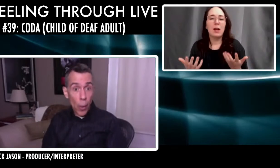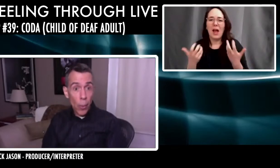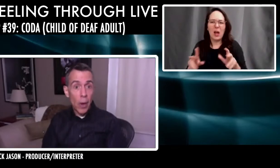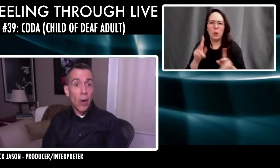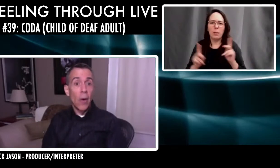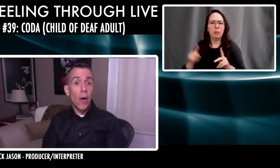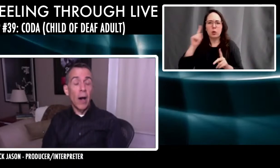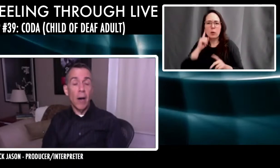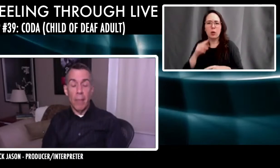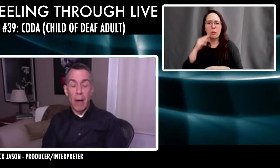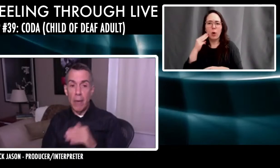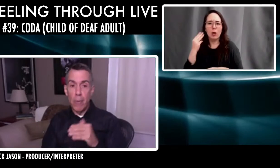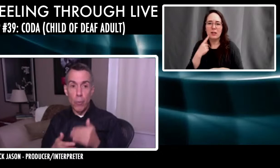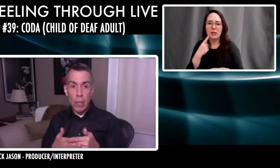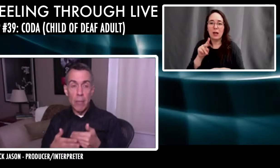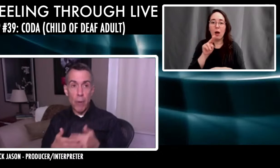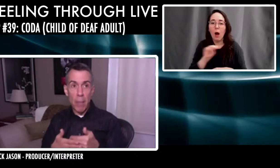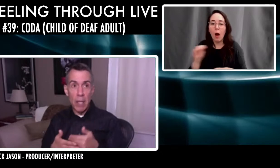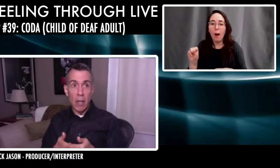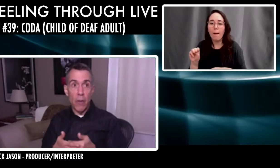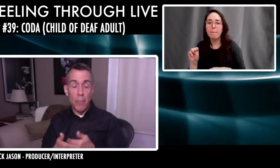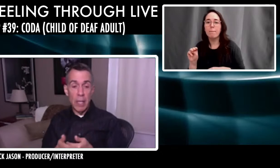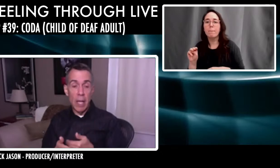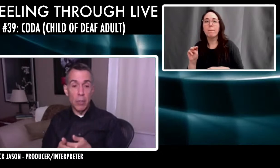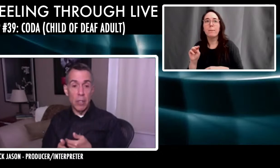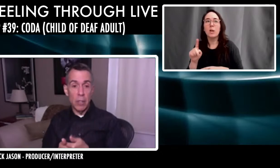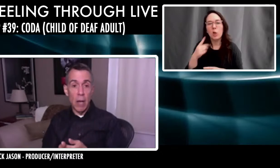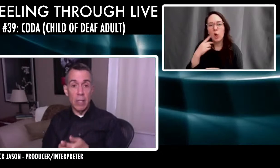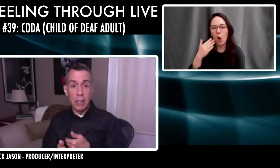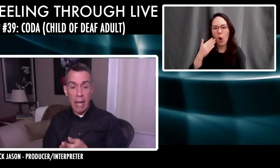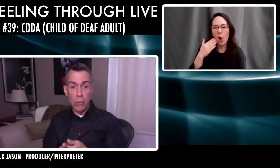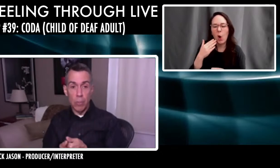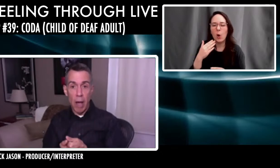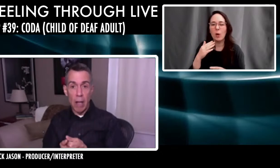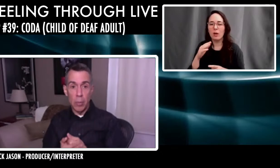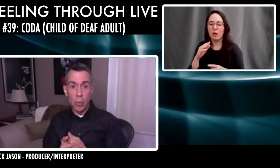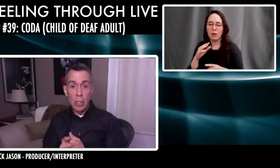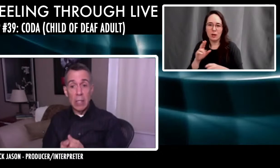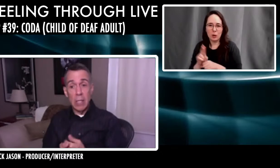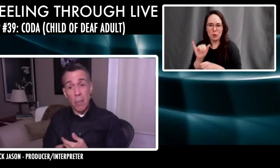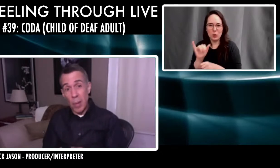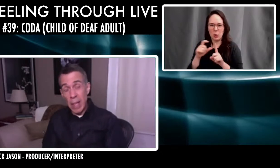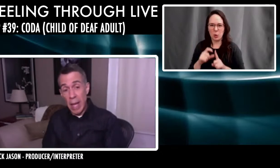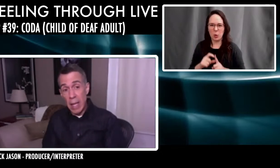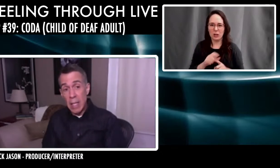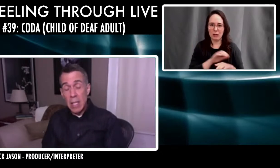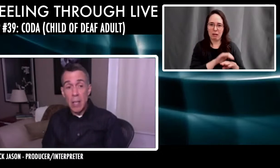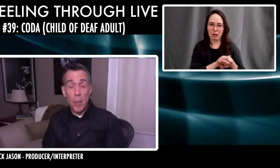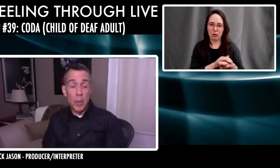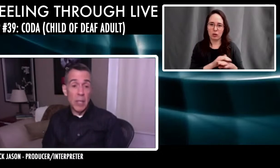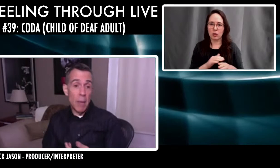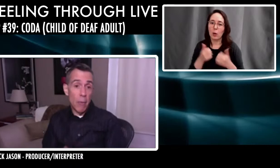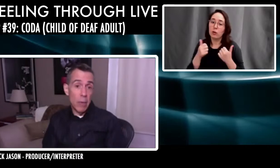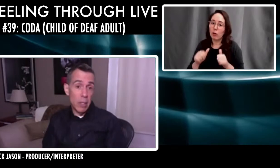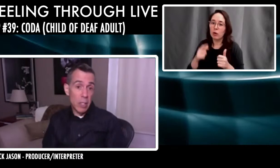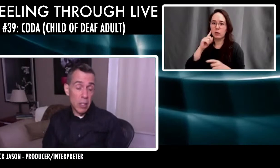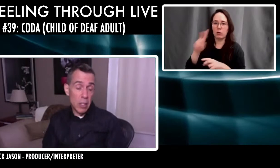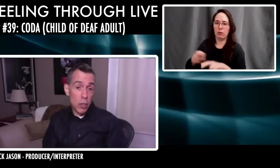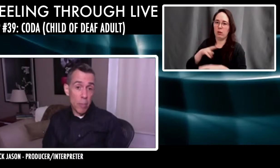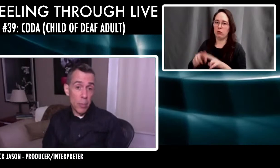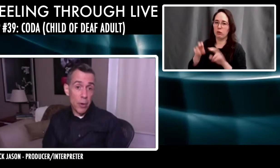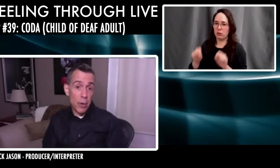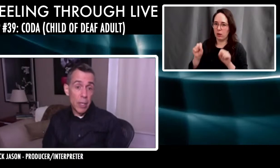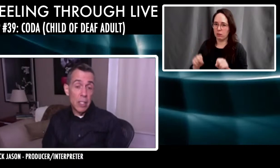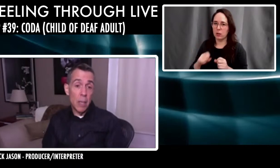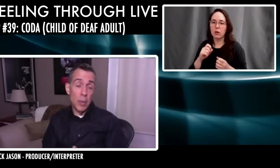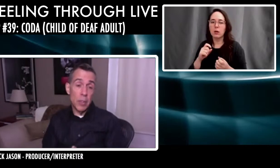know, I really pride myself on being able to sound as natural as possible. Some people like that. Some people say I'm not realistic as an